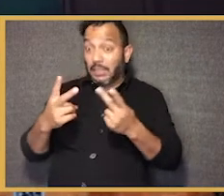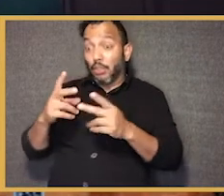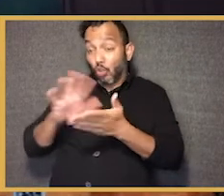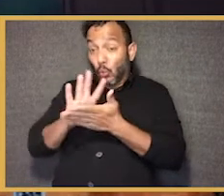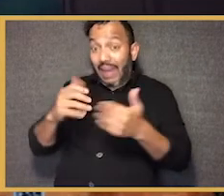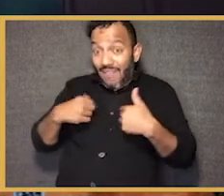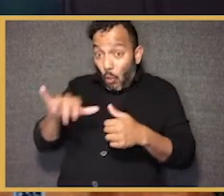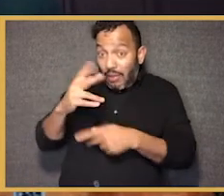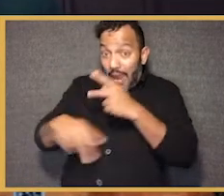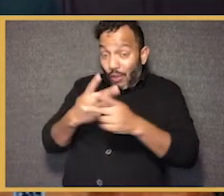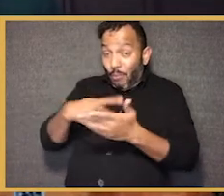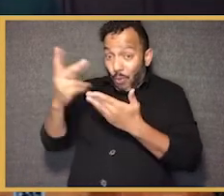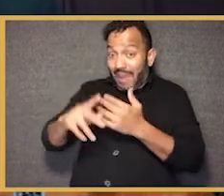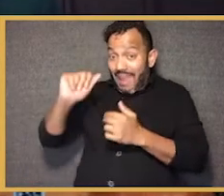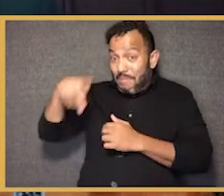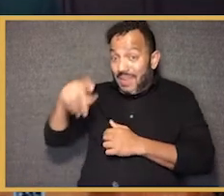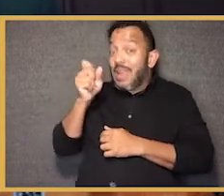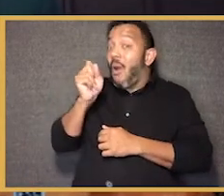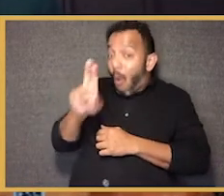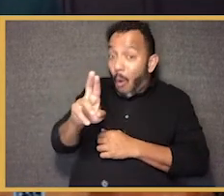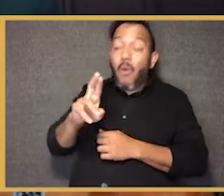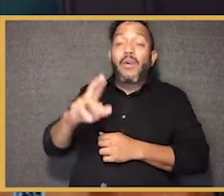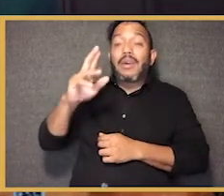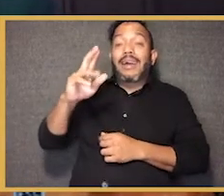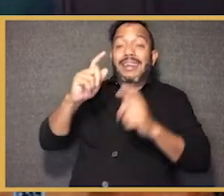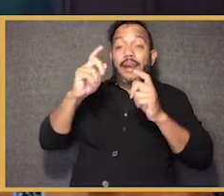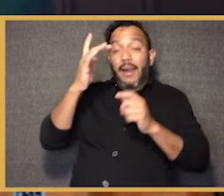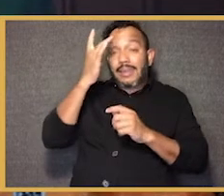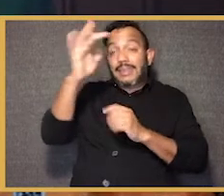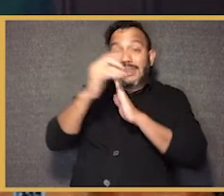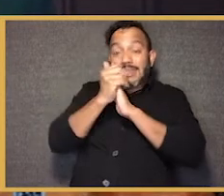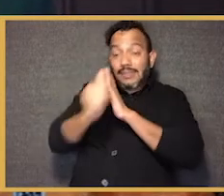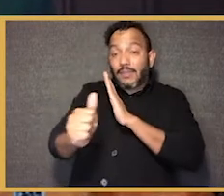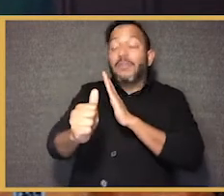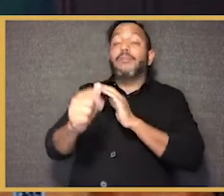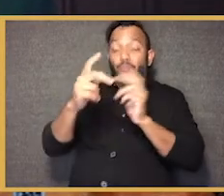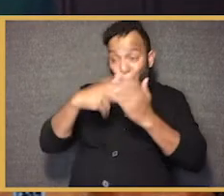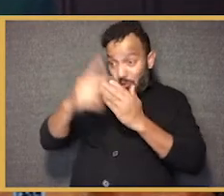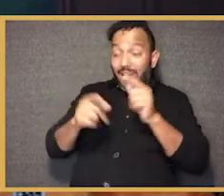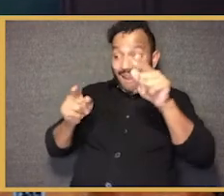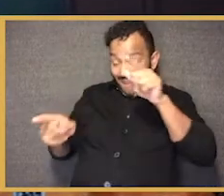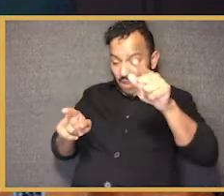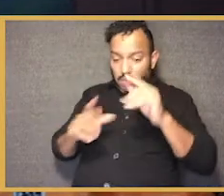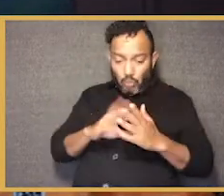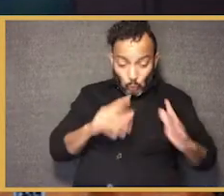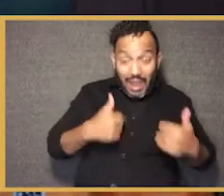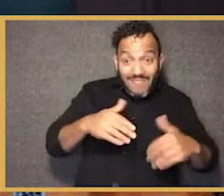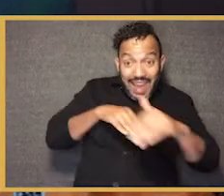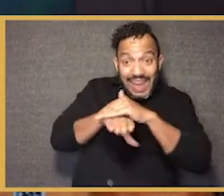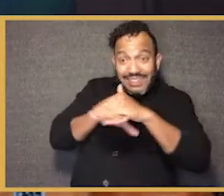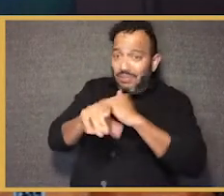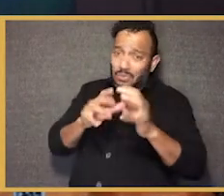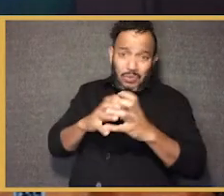even in schools that do offer those programs, students of color are underrepresented in those programs, right? They're not getting access